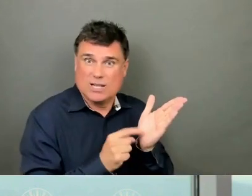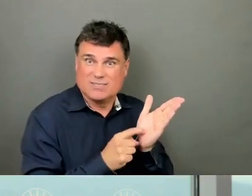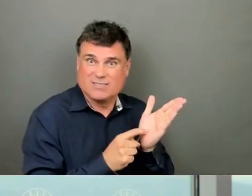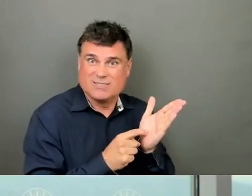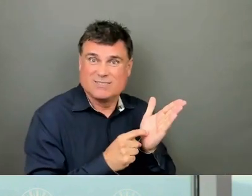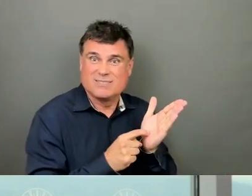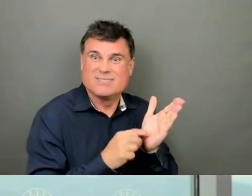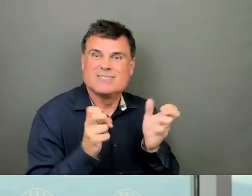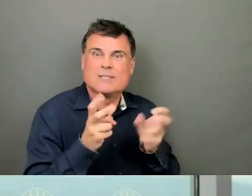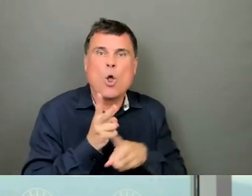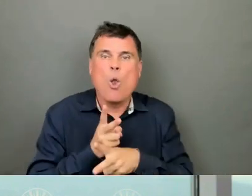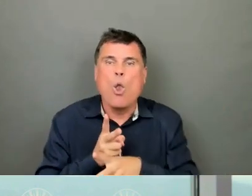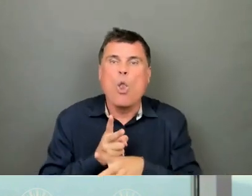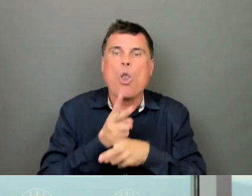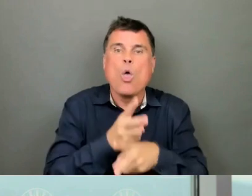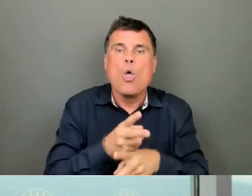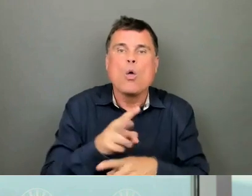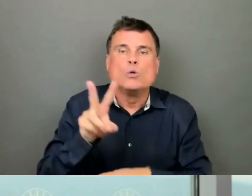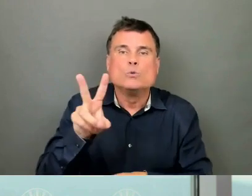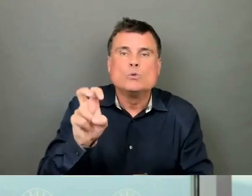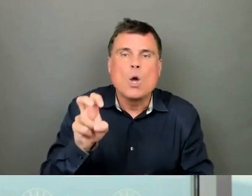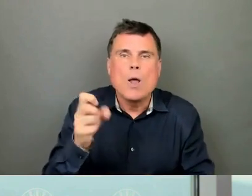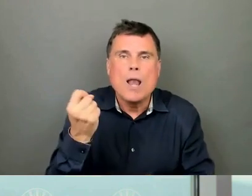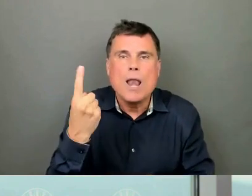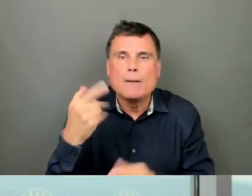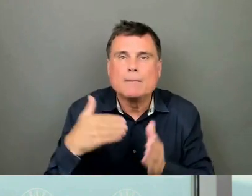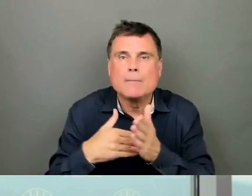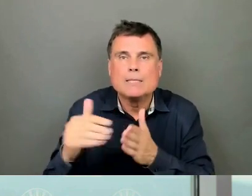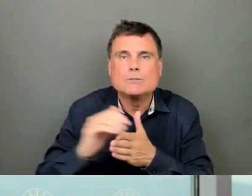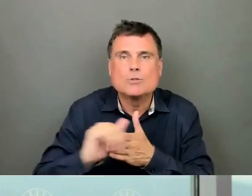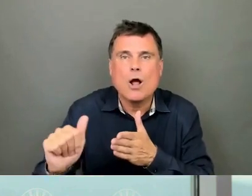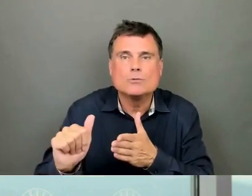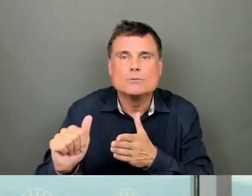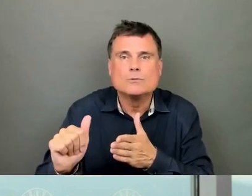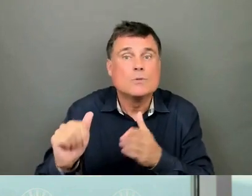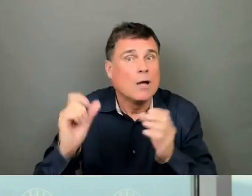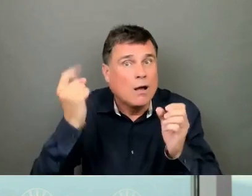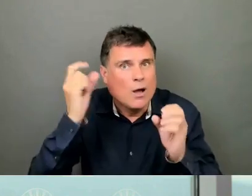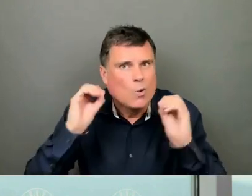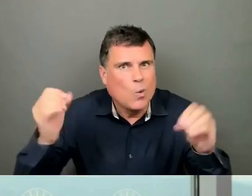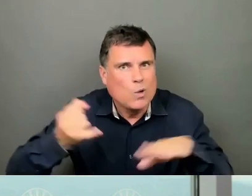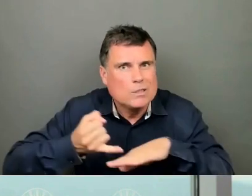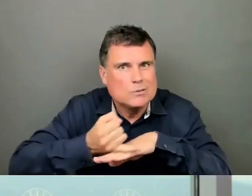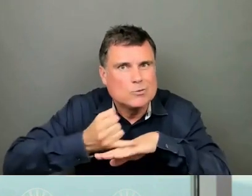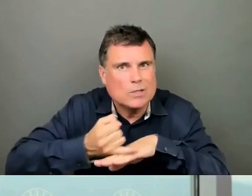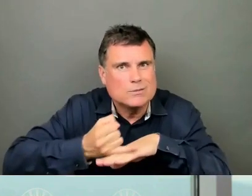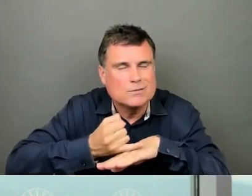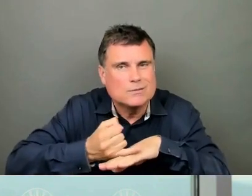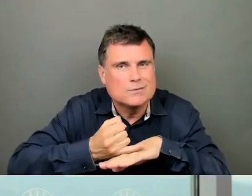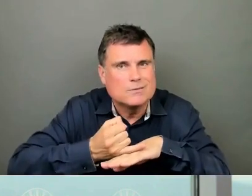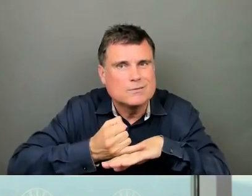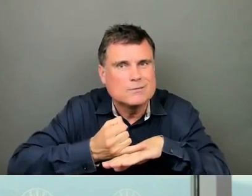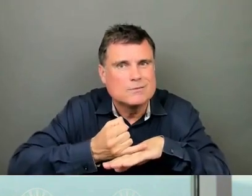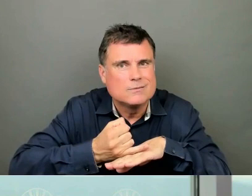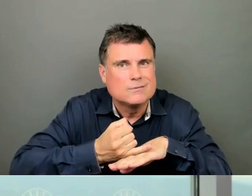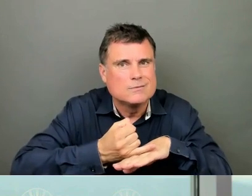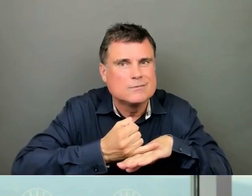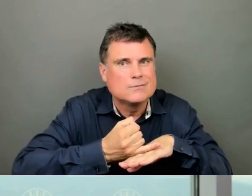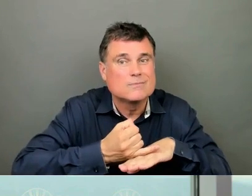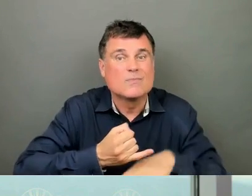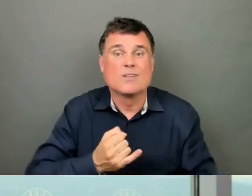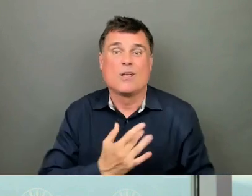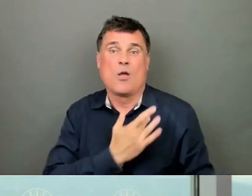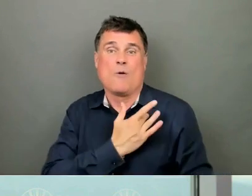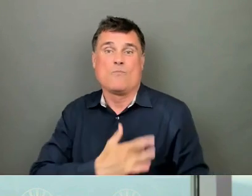million interest-free loan for 18 years to the developer. The province has only received a $35 million down payment from the